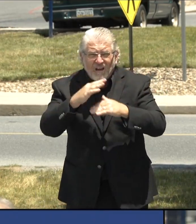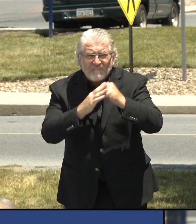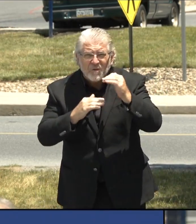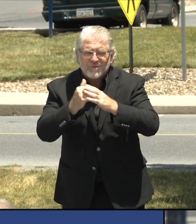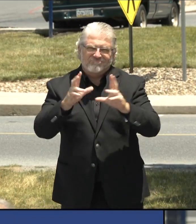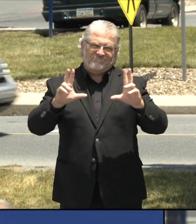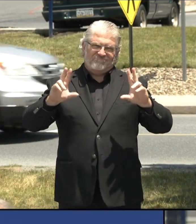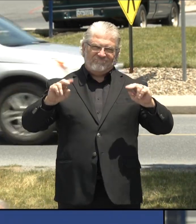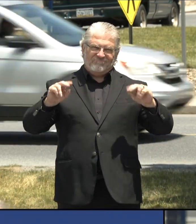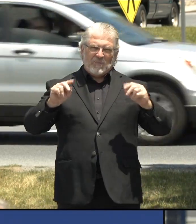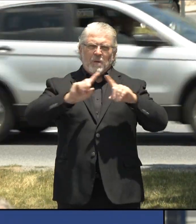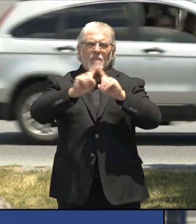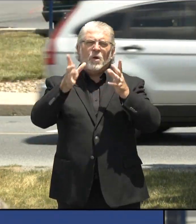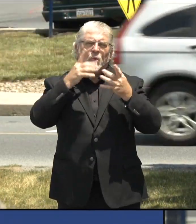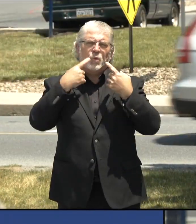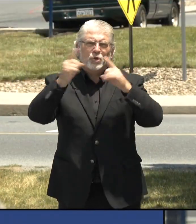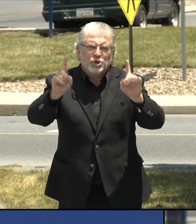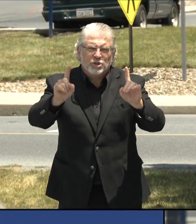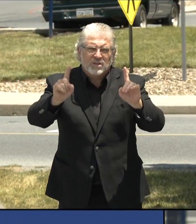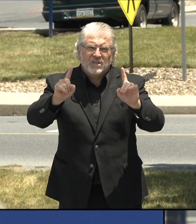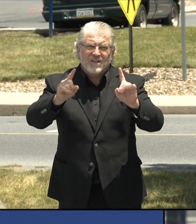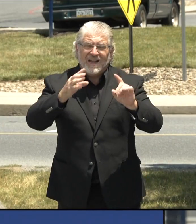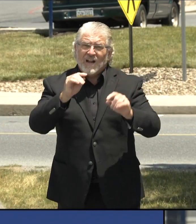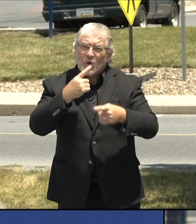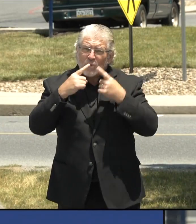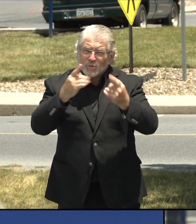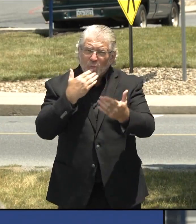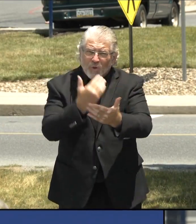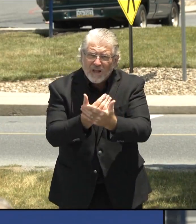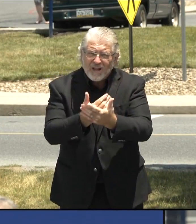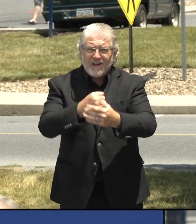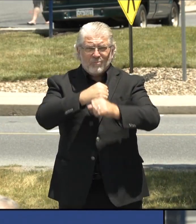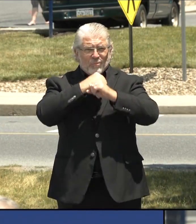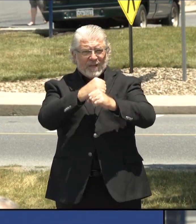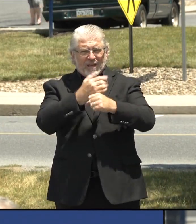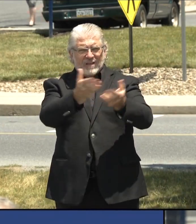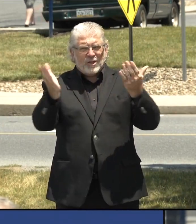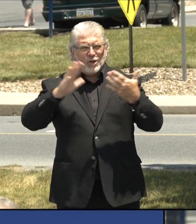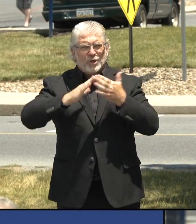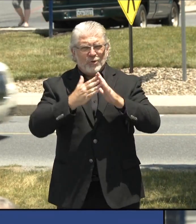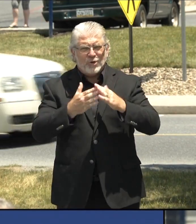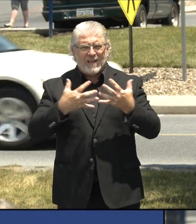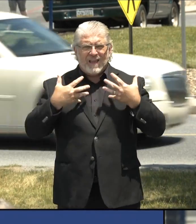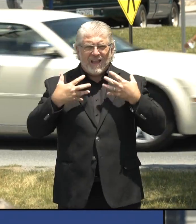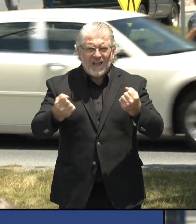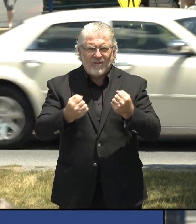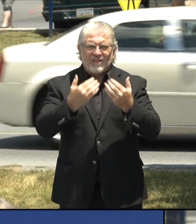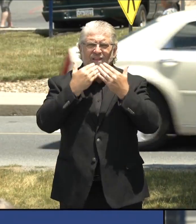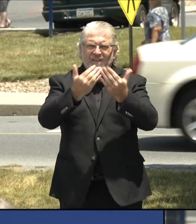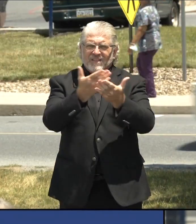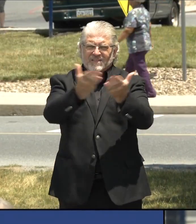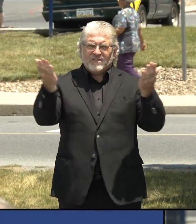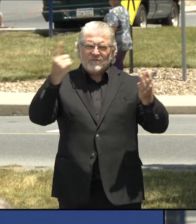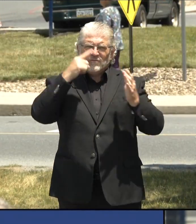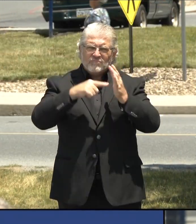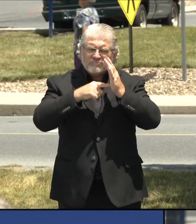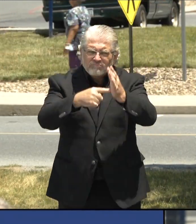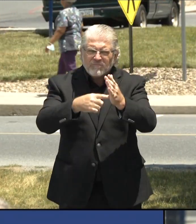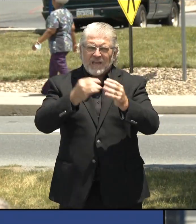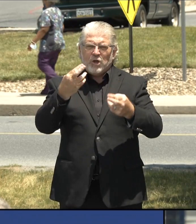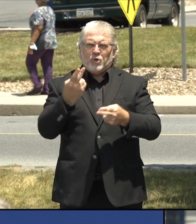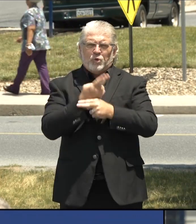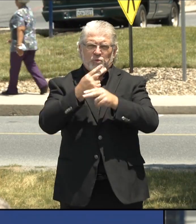work, and they work well, and they protect the health of the community. So thank you for demonstrating the wearing of these things.